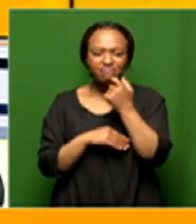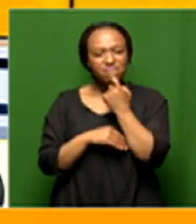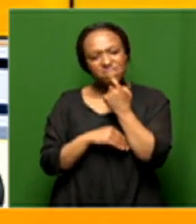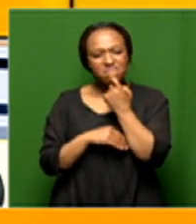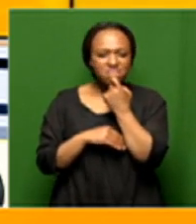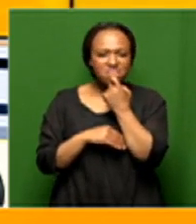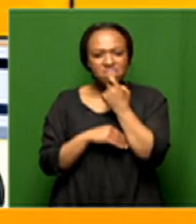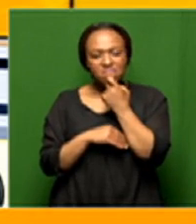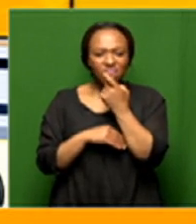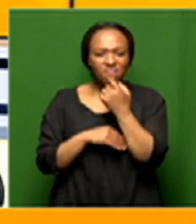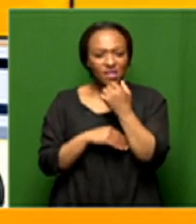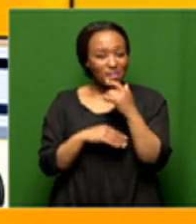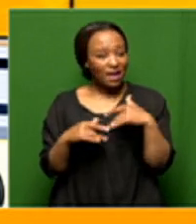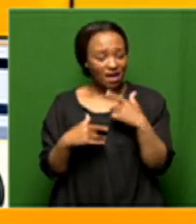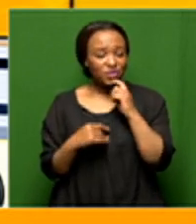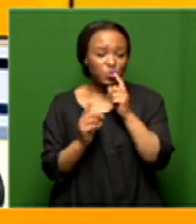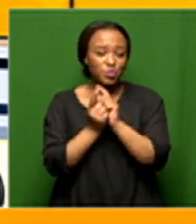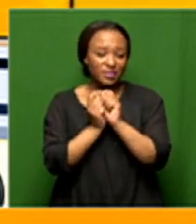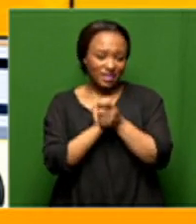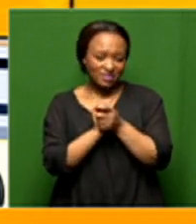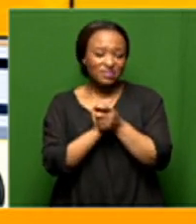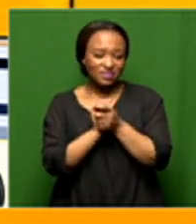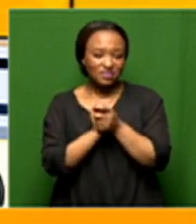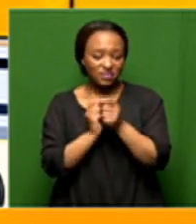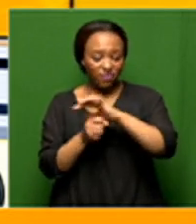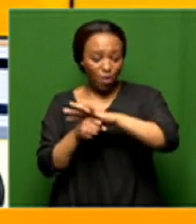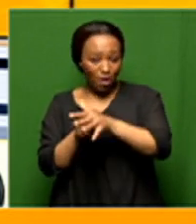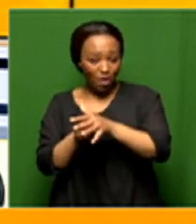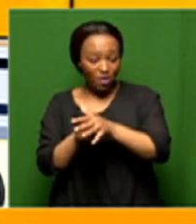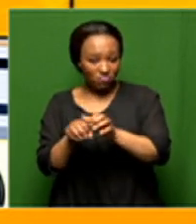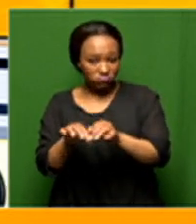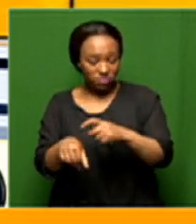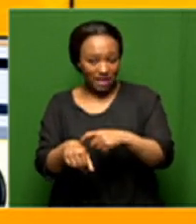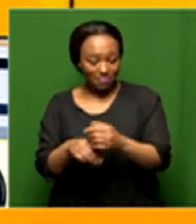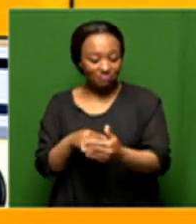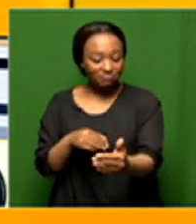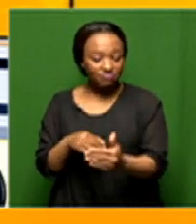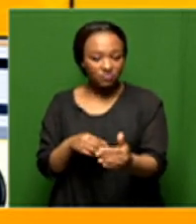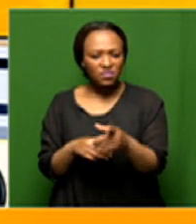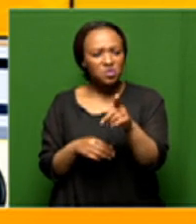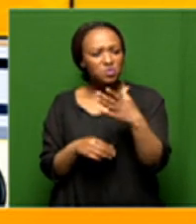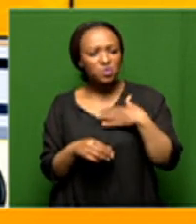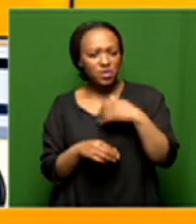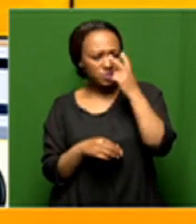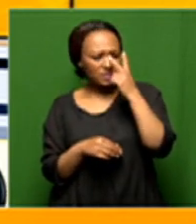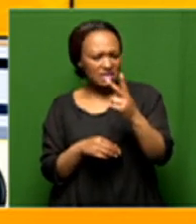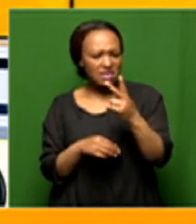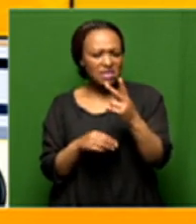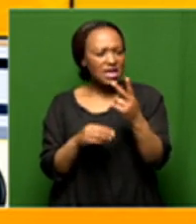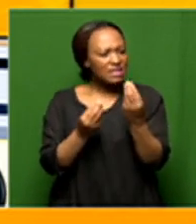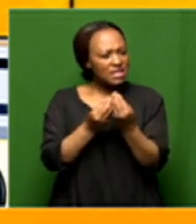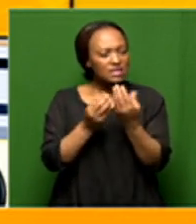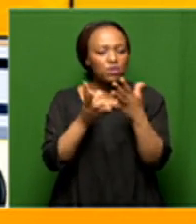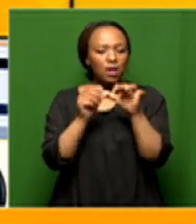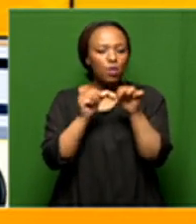that way life has changed in this in this pandemic and you know what is it that you would like to see stay forever in